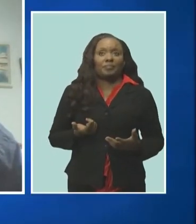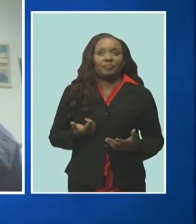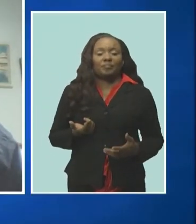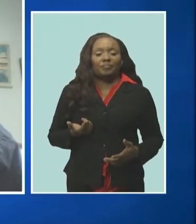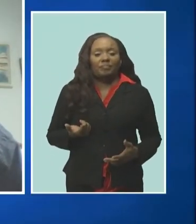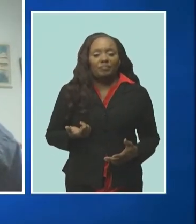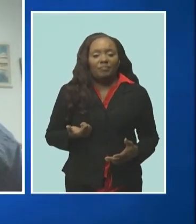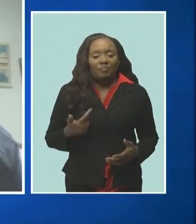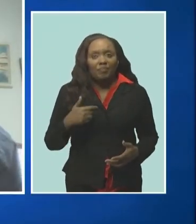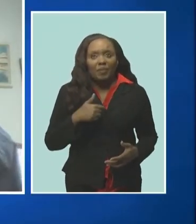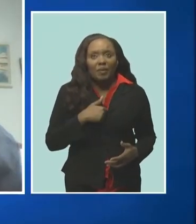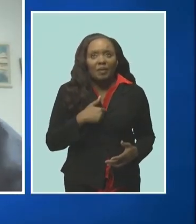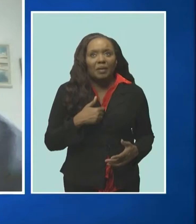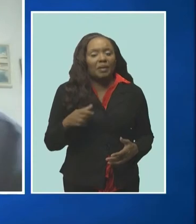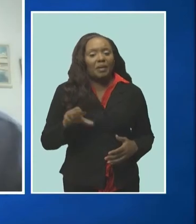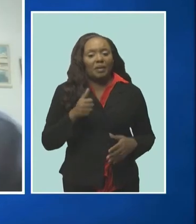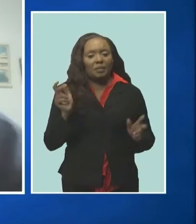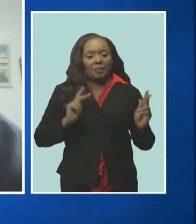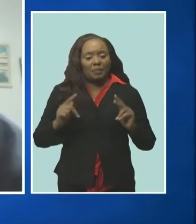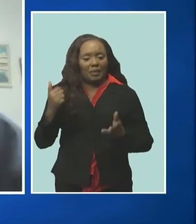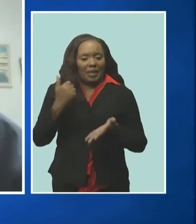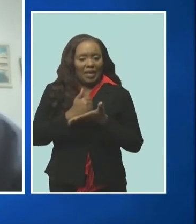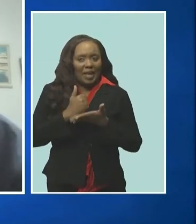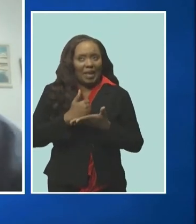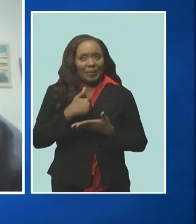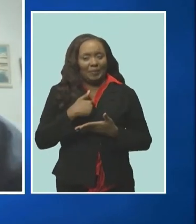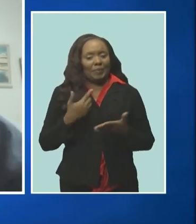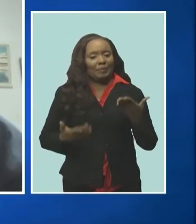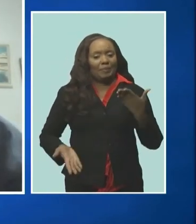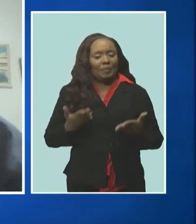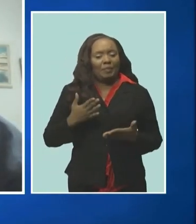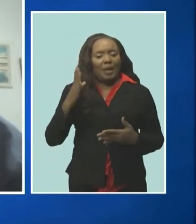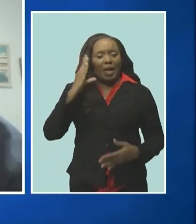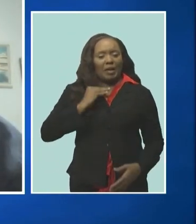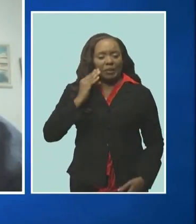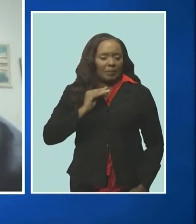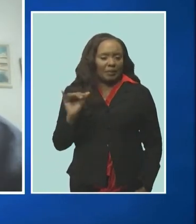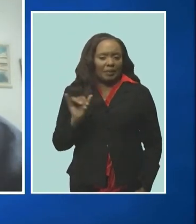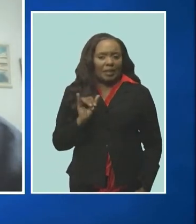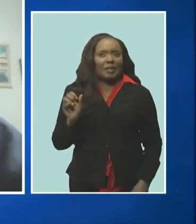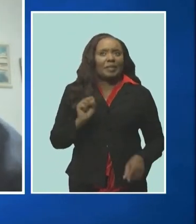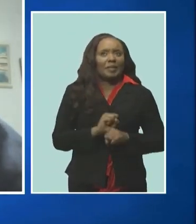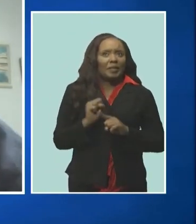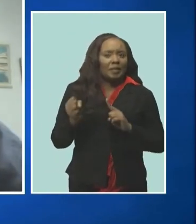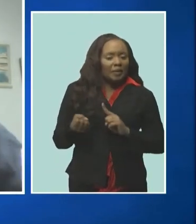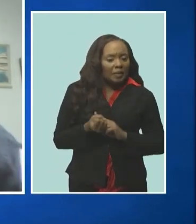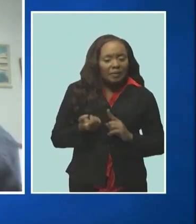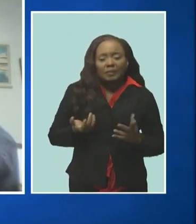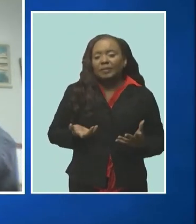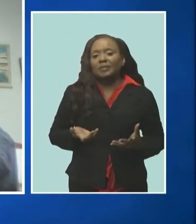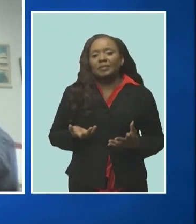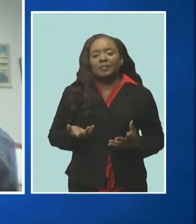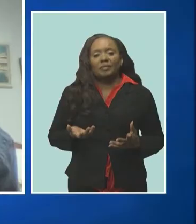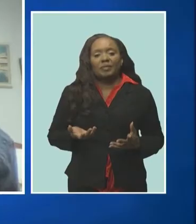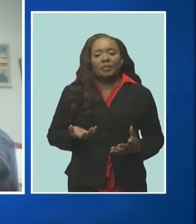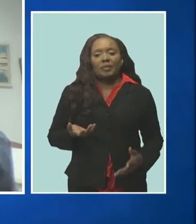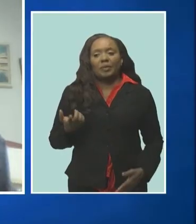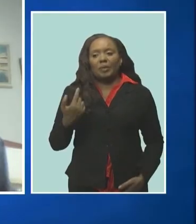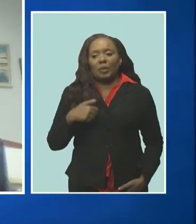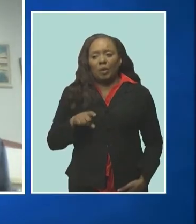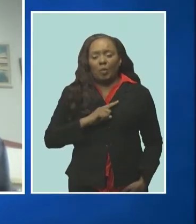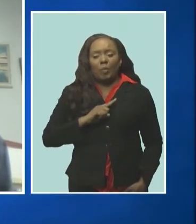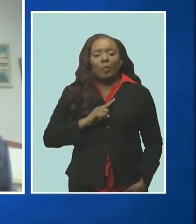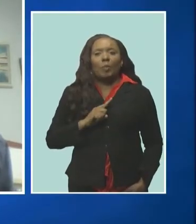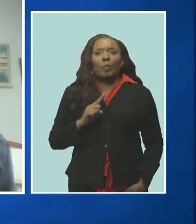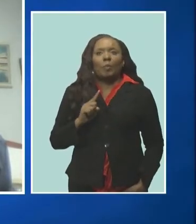help of some concerned citizens who had probably been in a similar situation themselves some other horse owners uh we were able to track